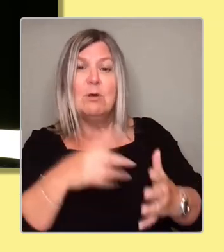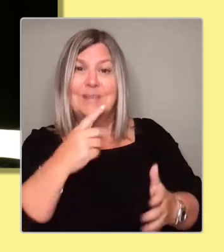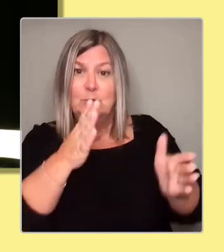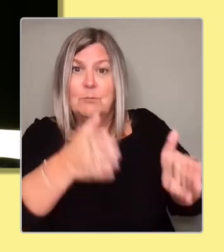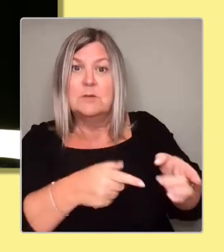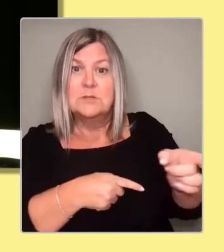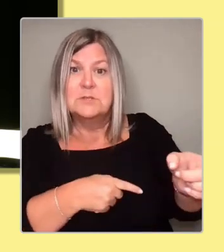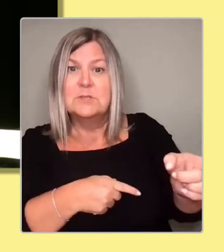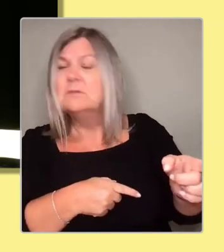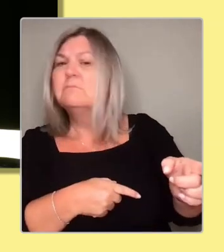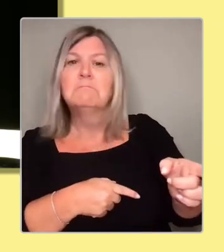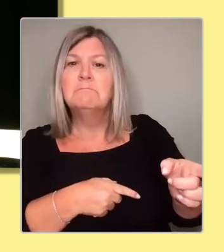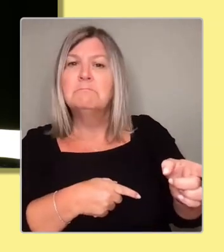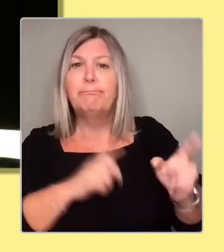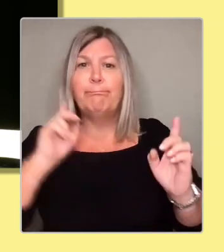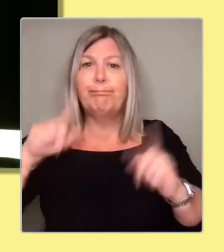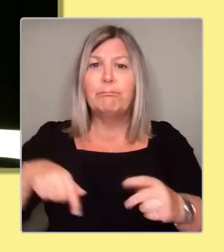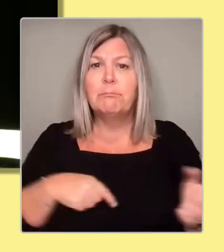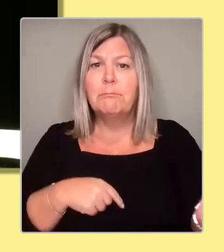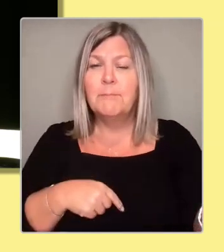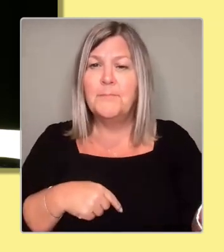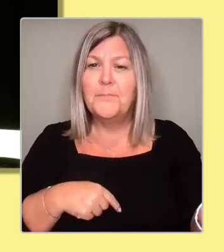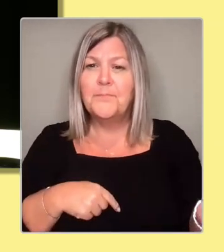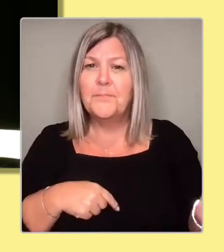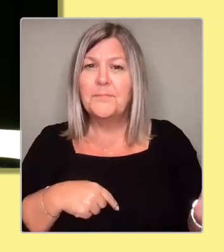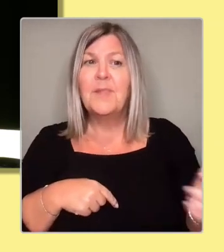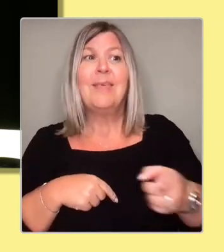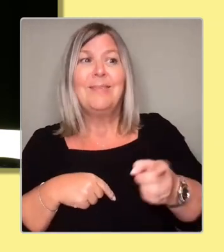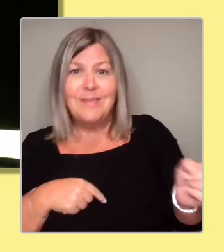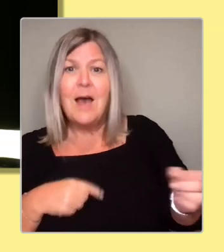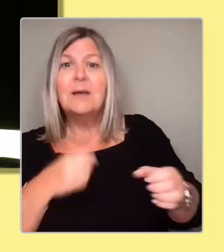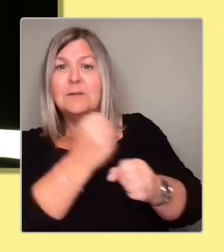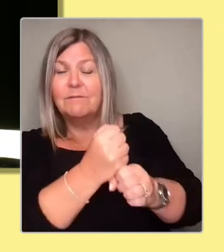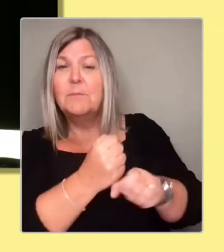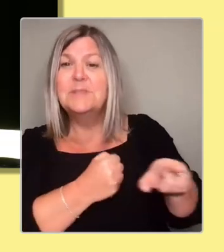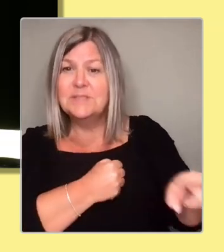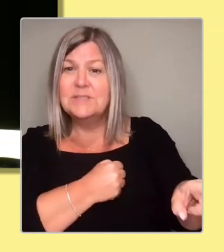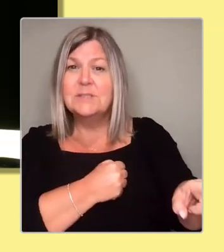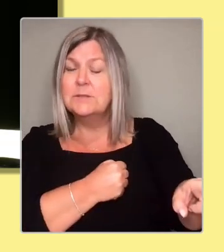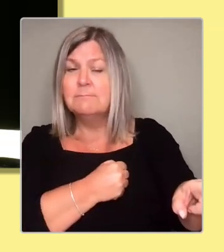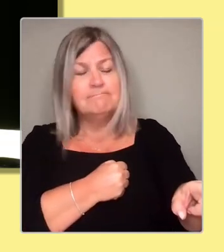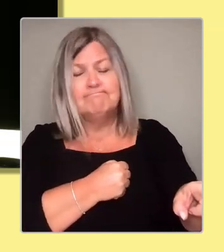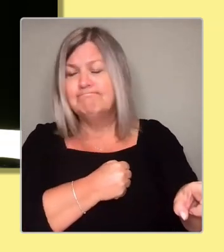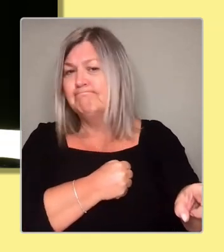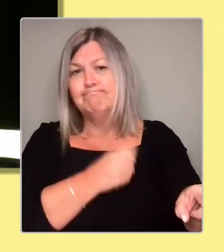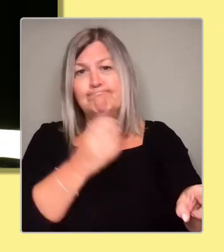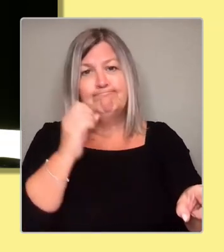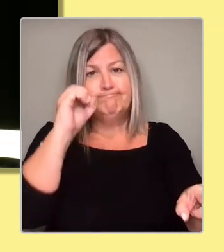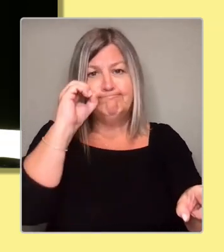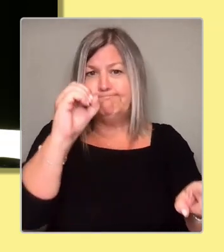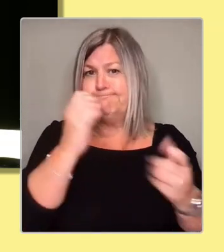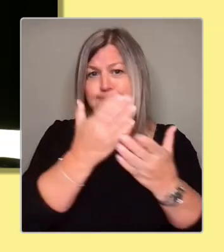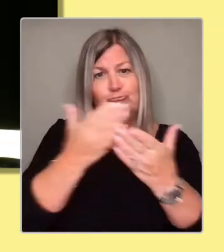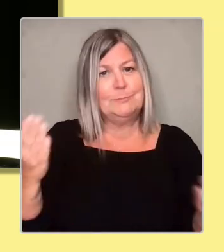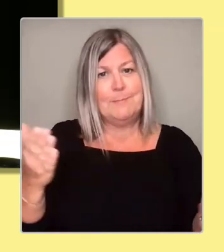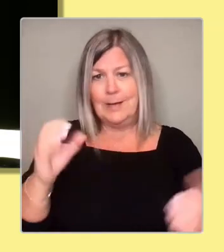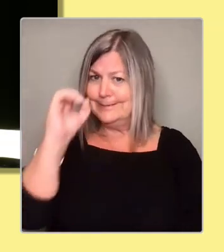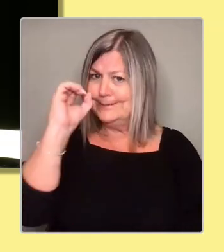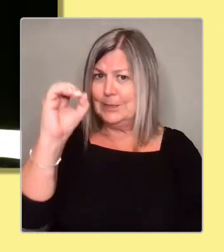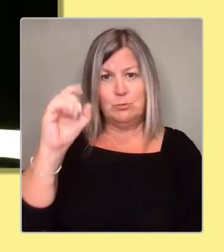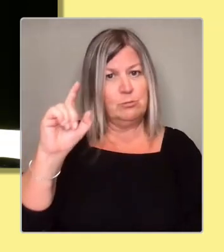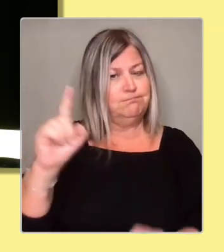are a government who has no respect for international law whatsoever. So